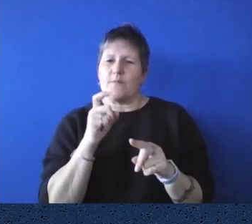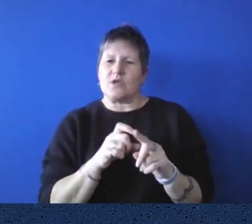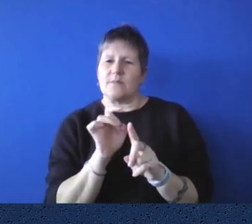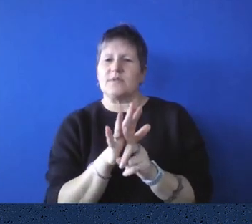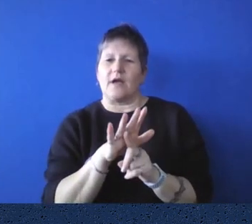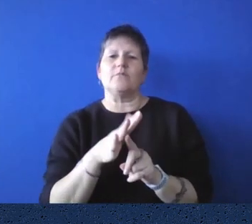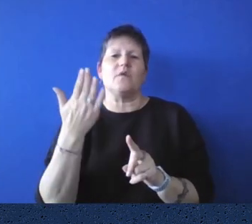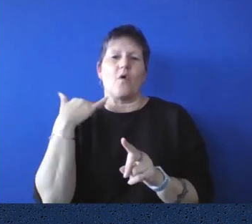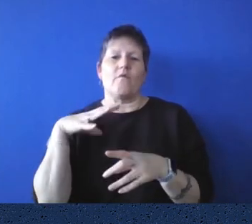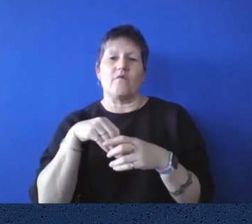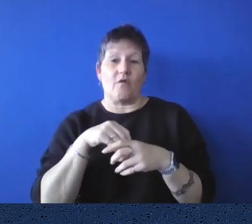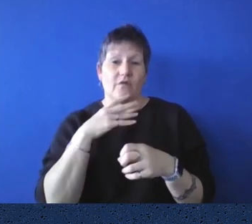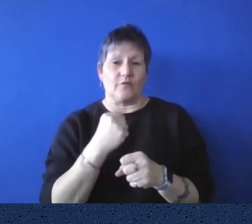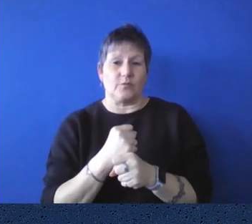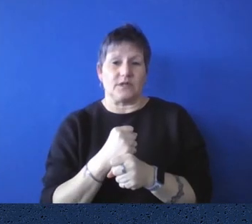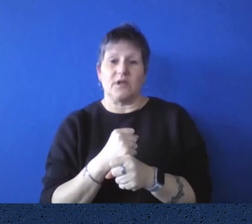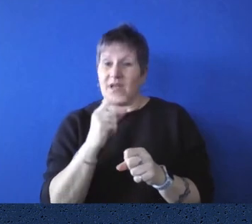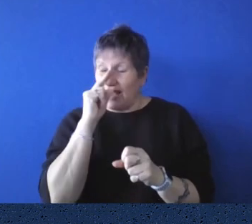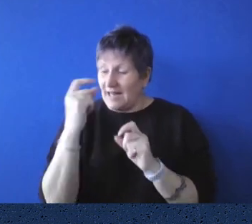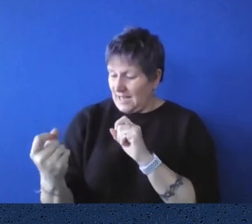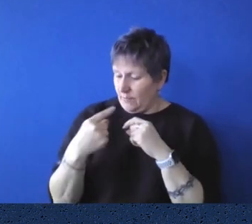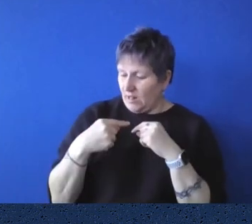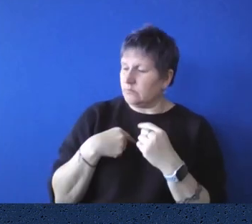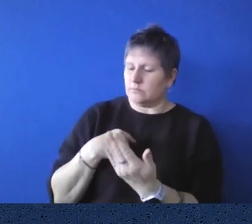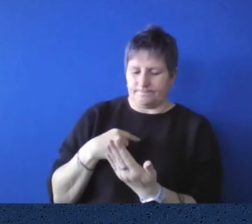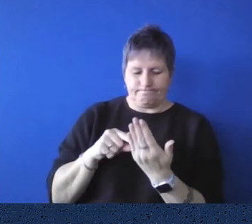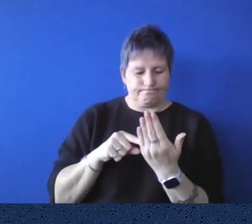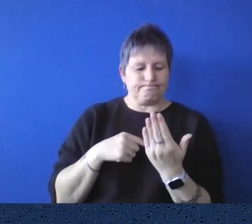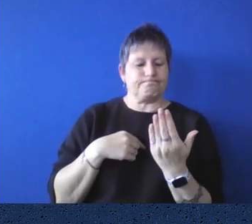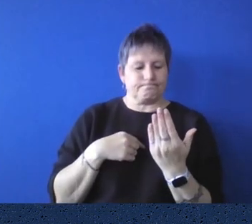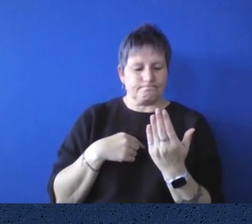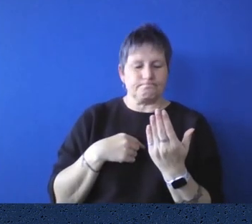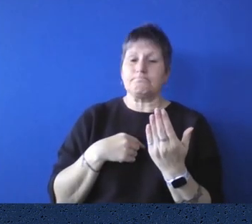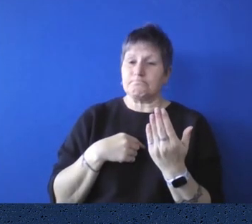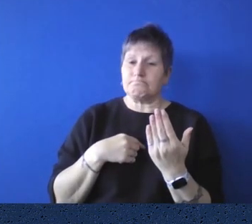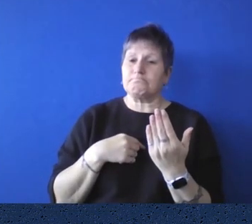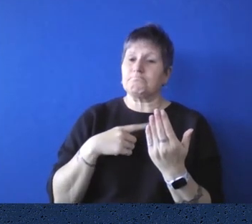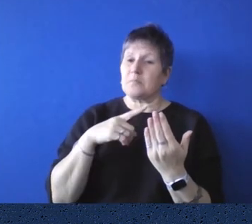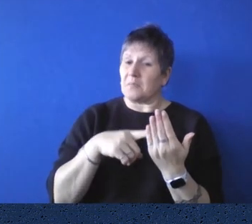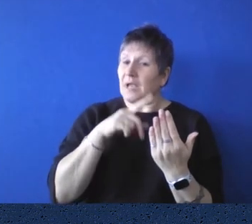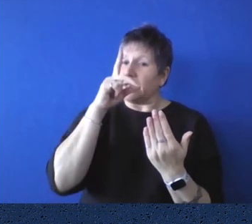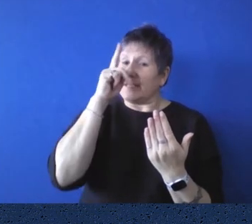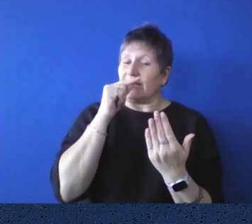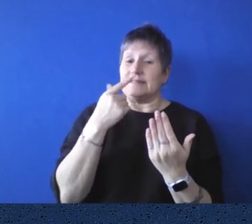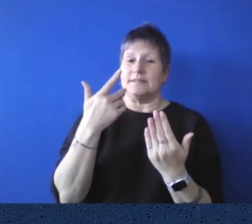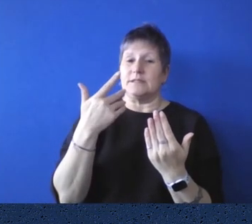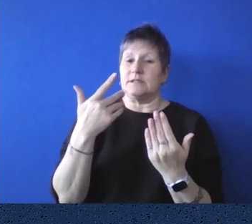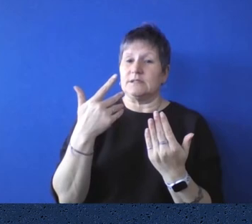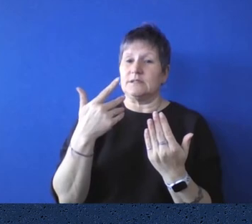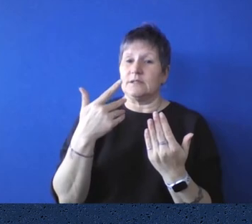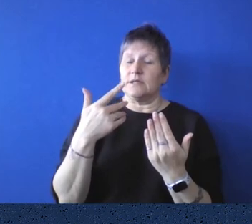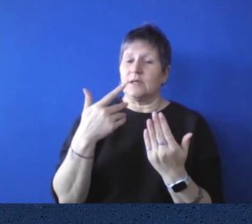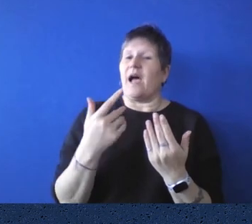can write to the light, you can email us and we can look at your inquiry and we can, um, either arrange, um, post COVID,